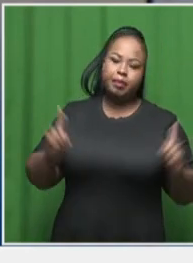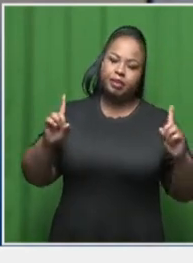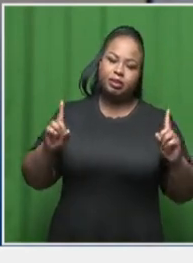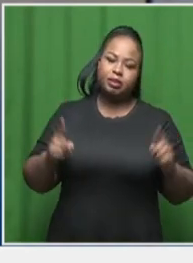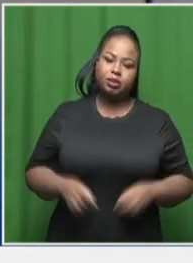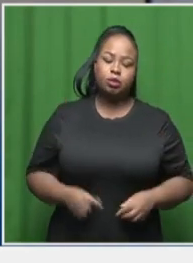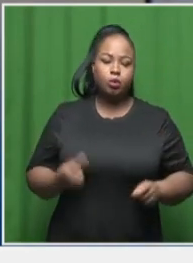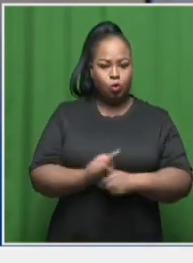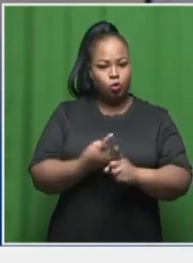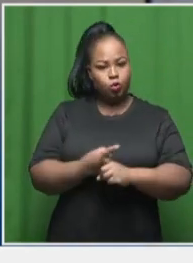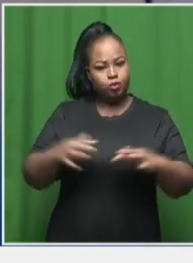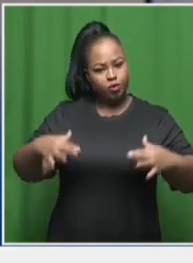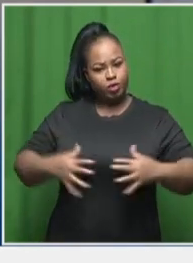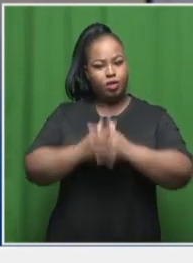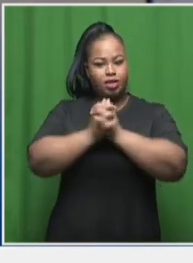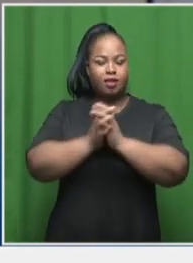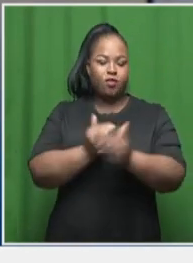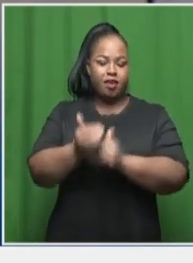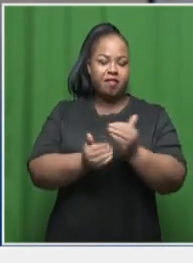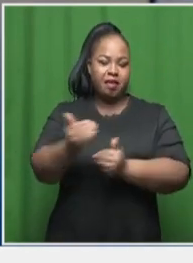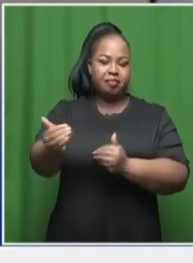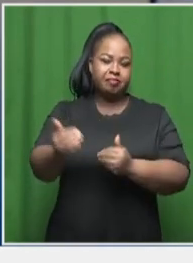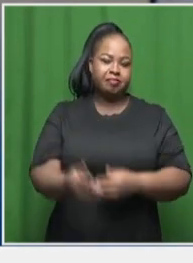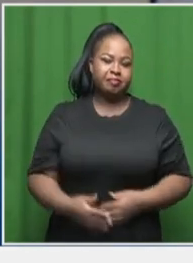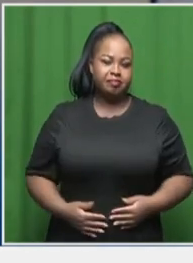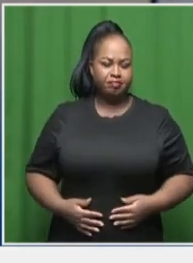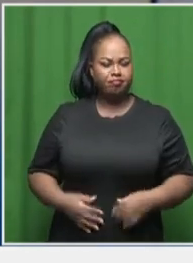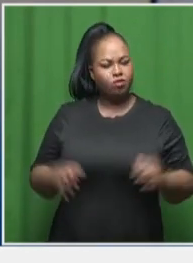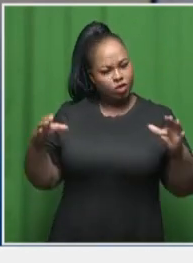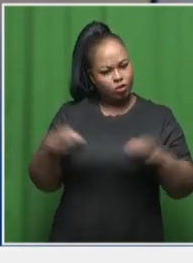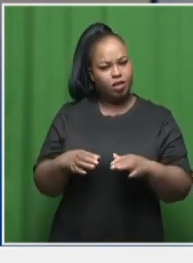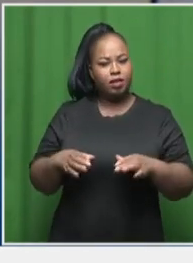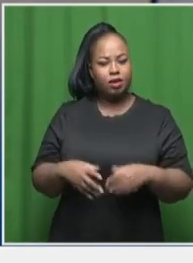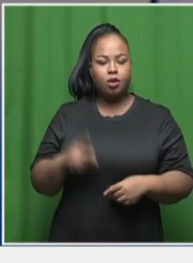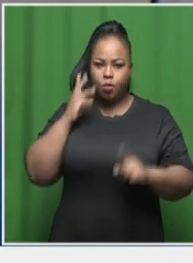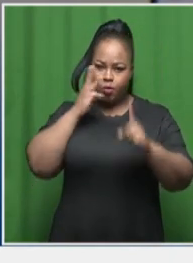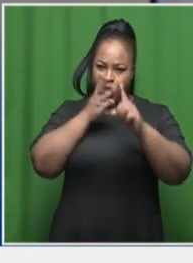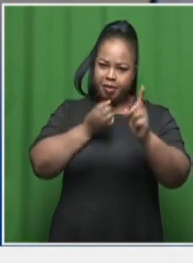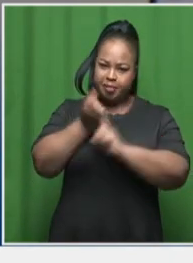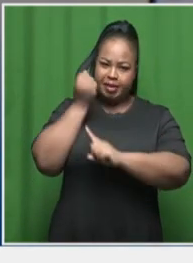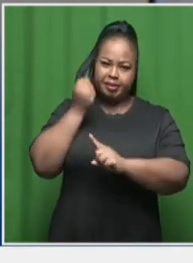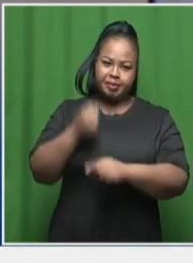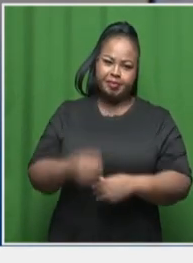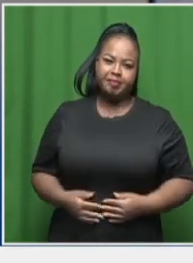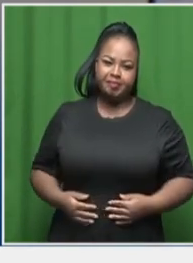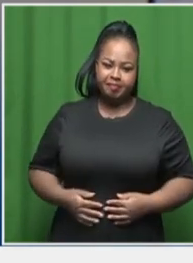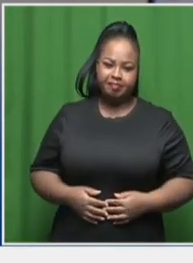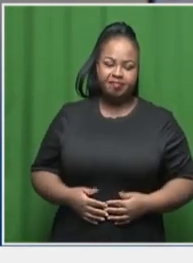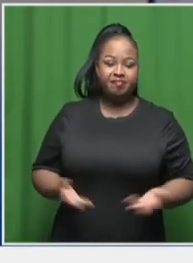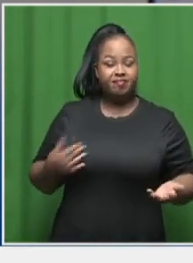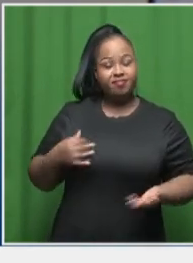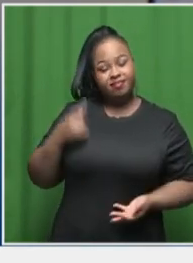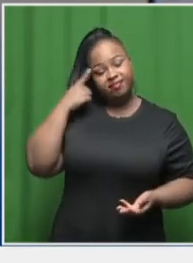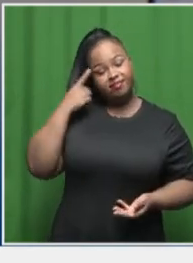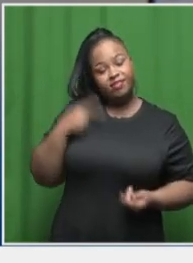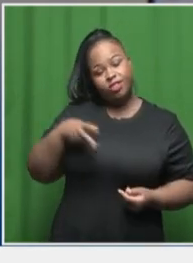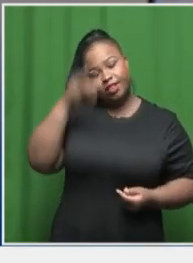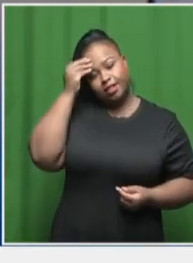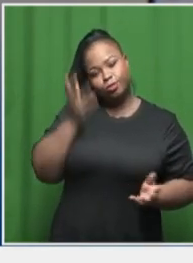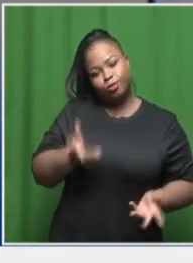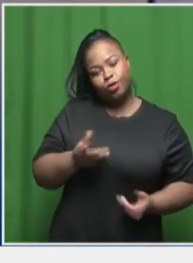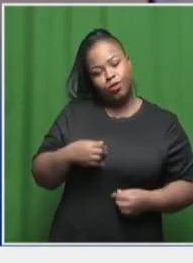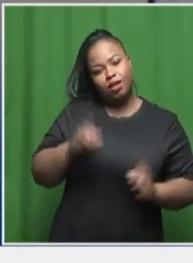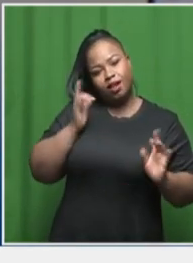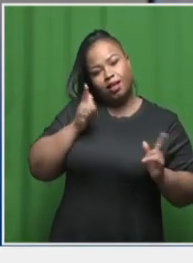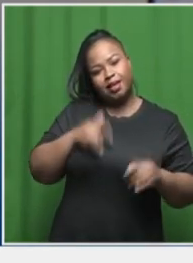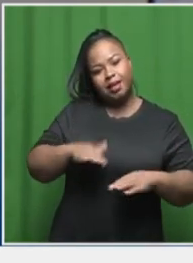are together forever. And we're together in this and we're going to make it, you know? So I think that's what you learn from coming